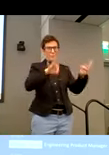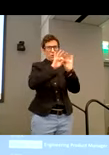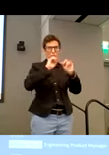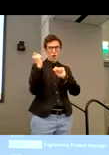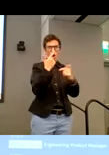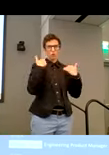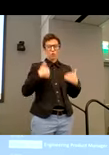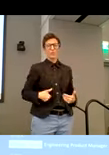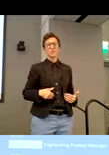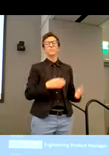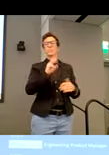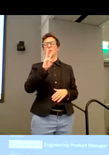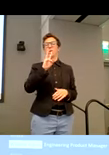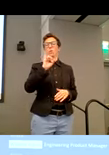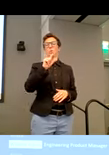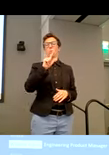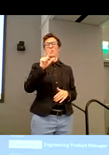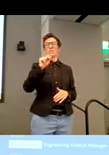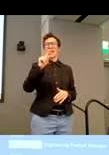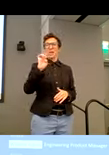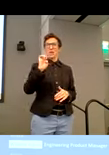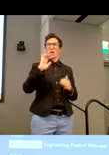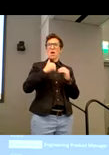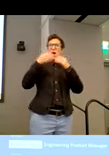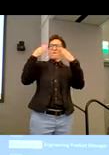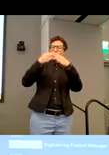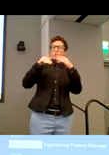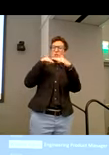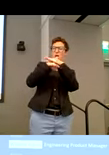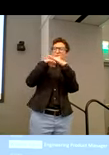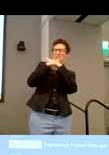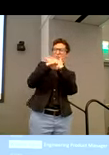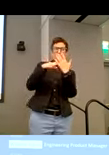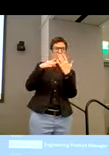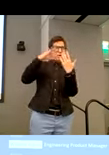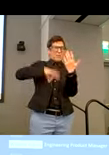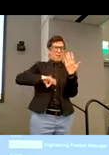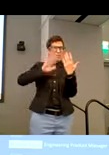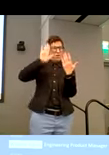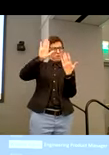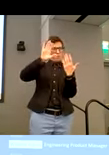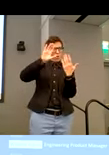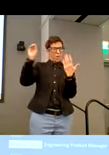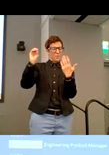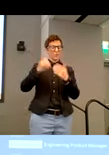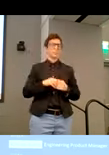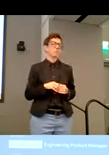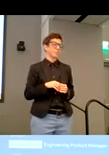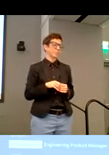and we're right. Final question again is how has a focus on accessibility, uh, benefited your company over at WebEx?